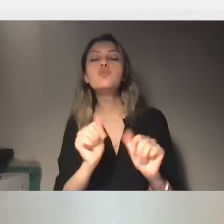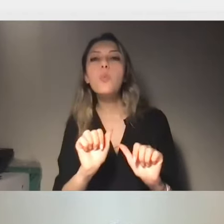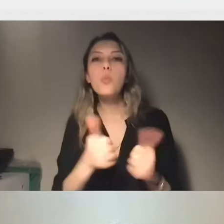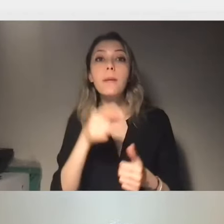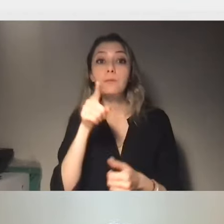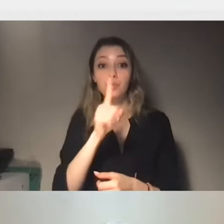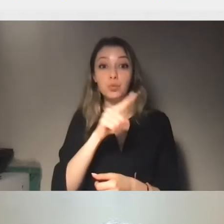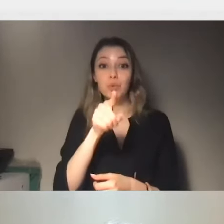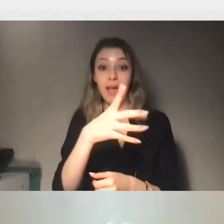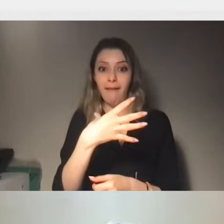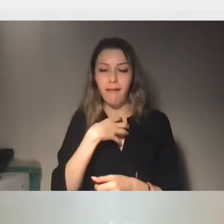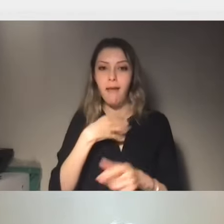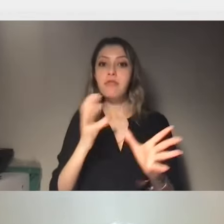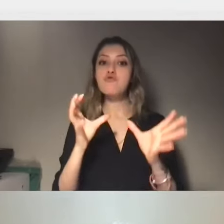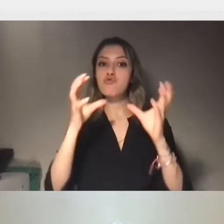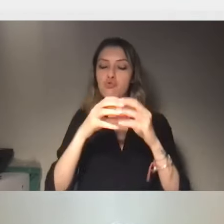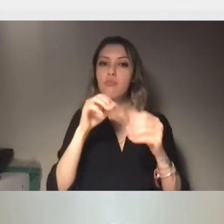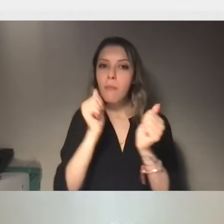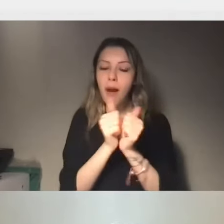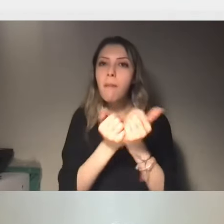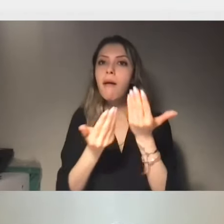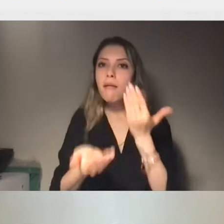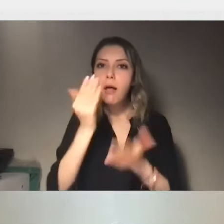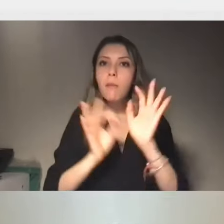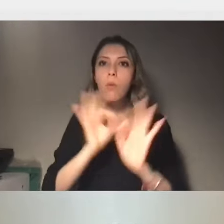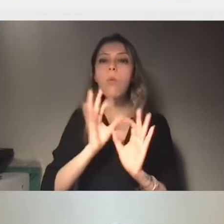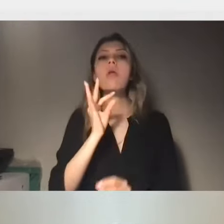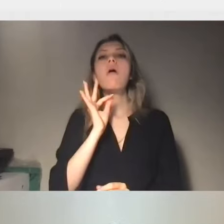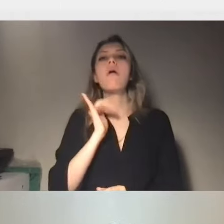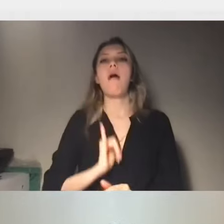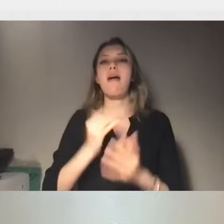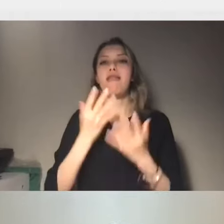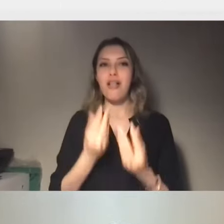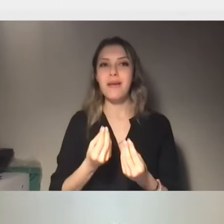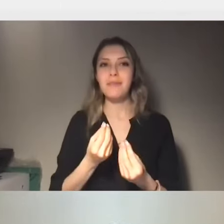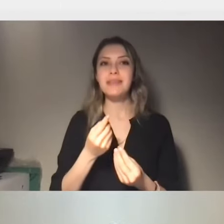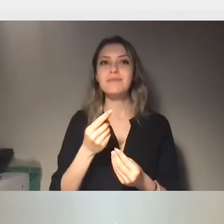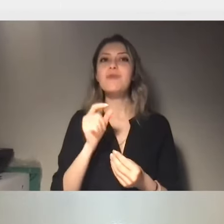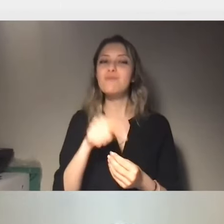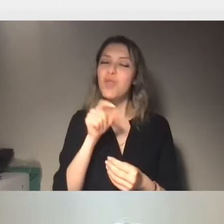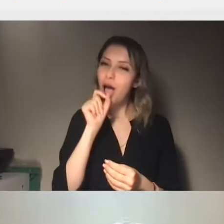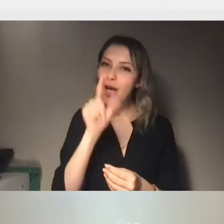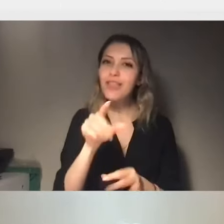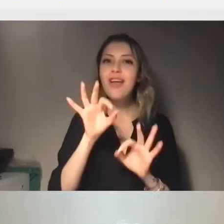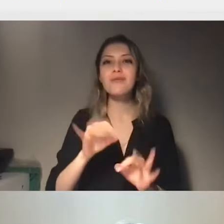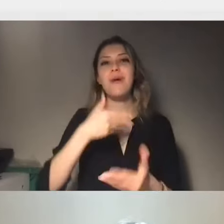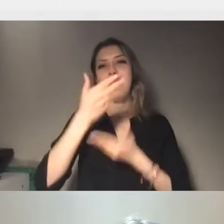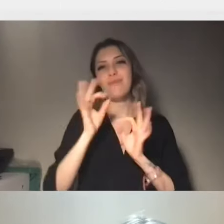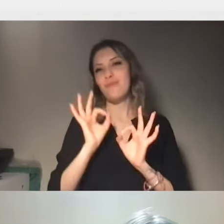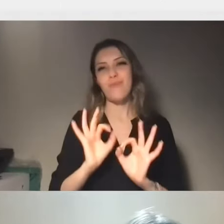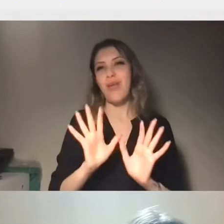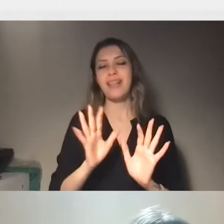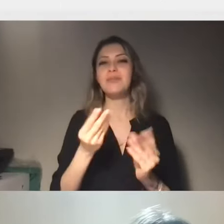I will do that in the chat and for the moment I thank you for your attention and I will stay online for the questions afterwards.